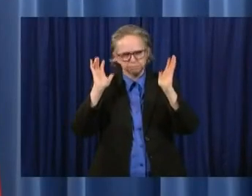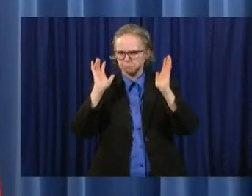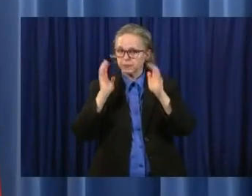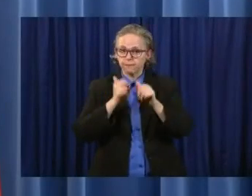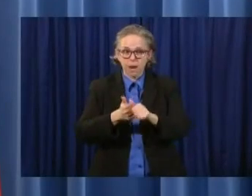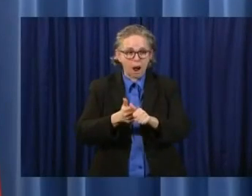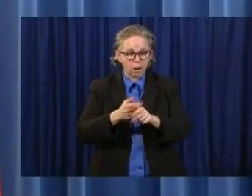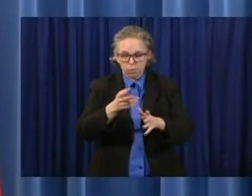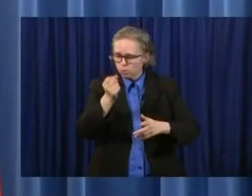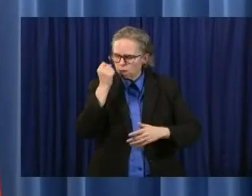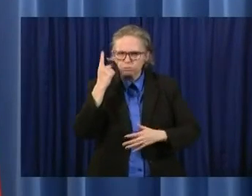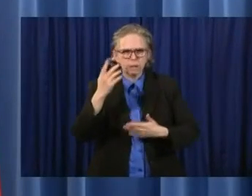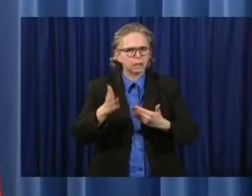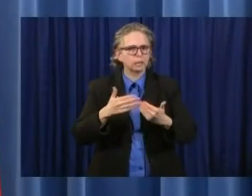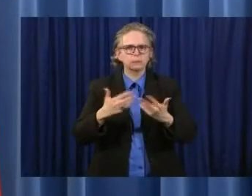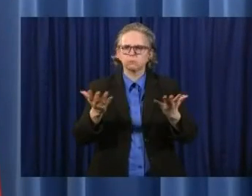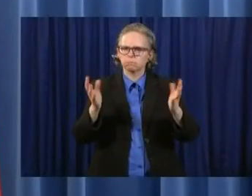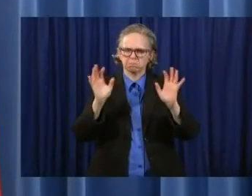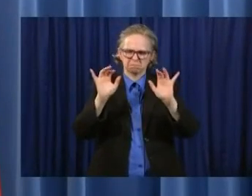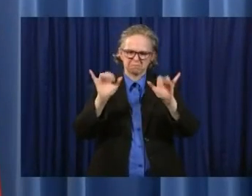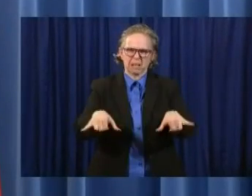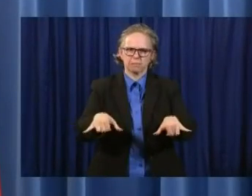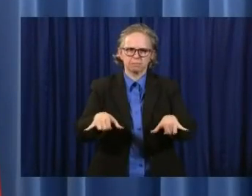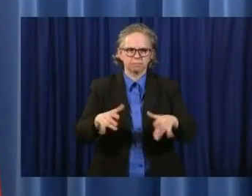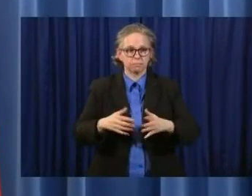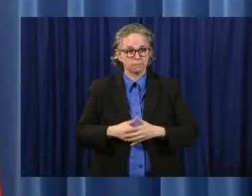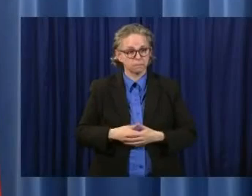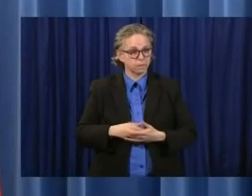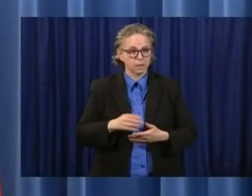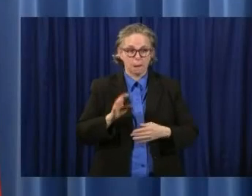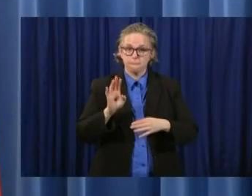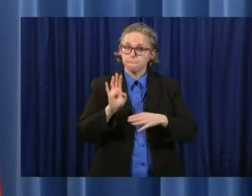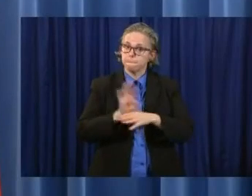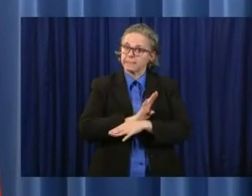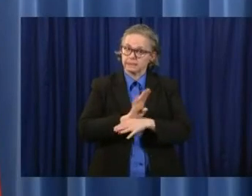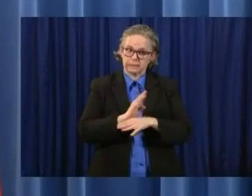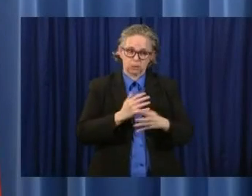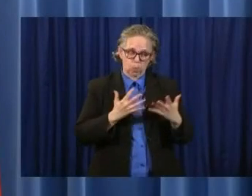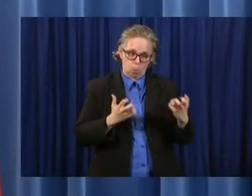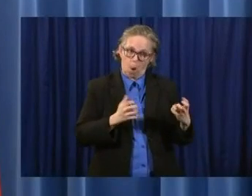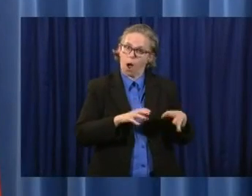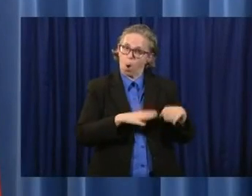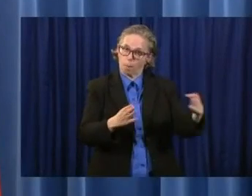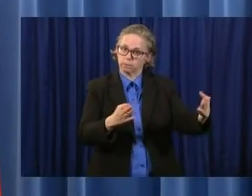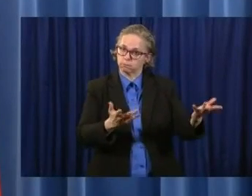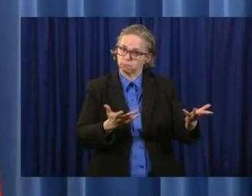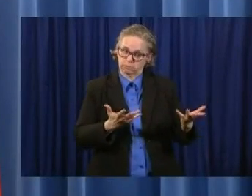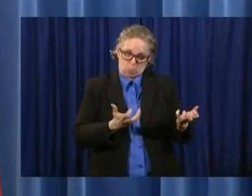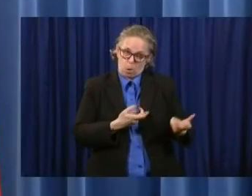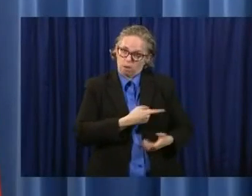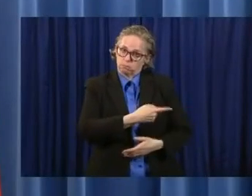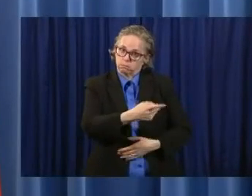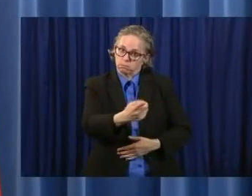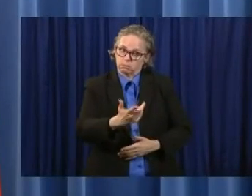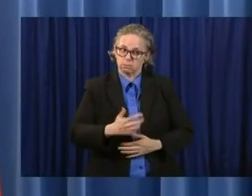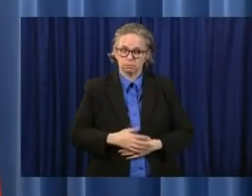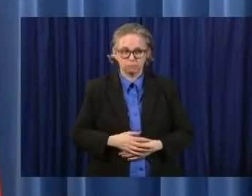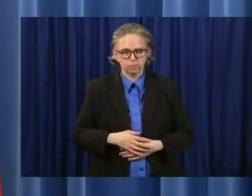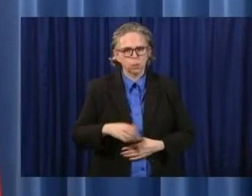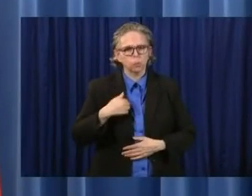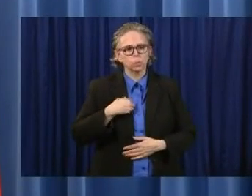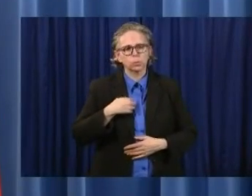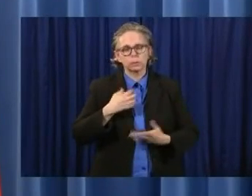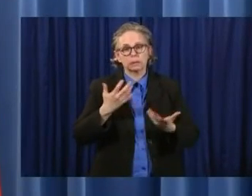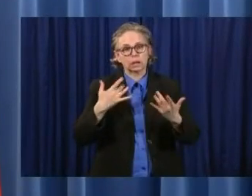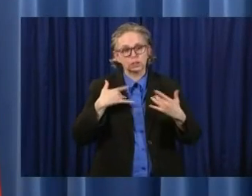And businesses, when they start back up, you know, we are very, very concerned about the employees. And employees